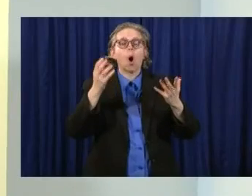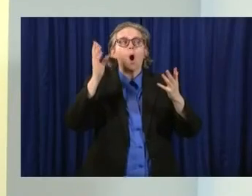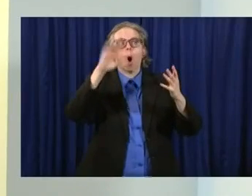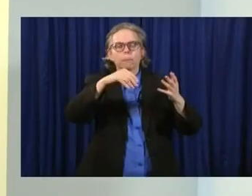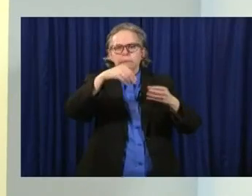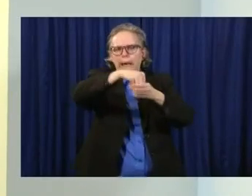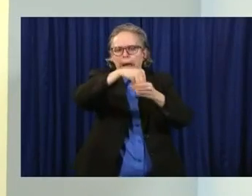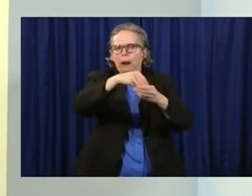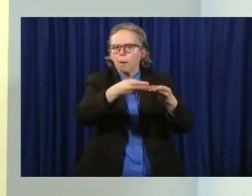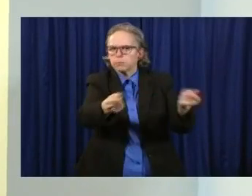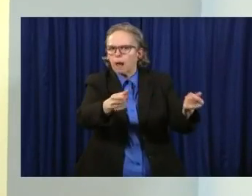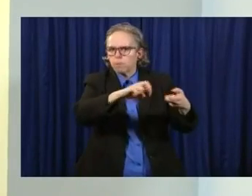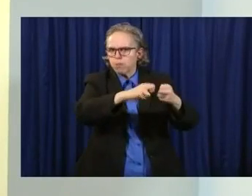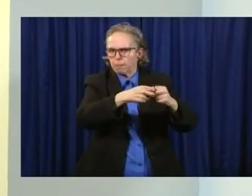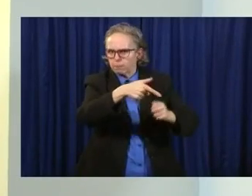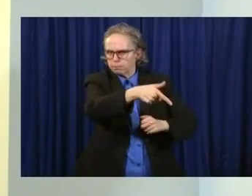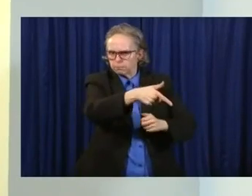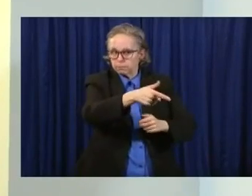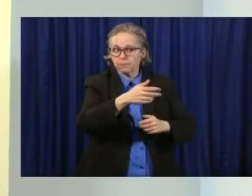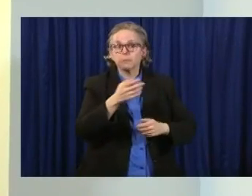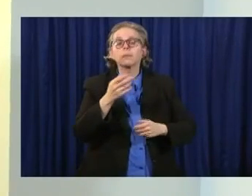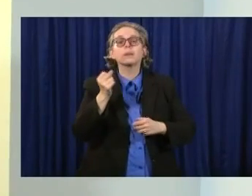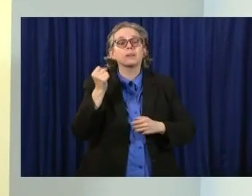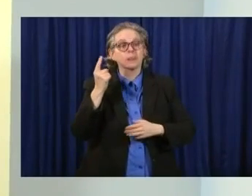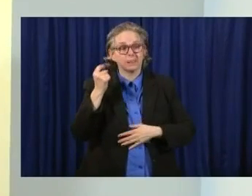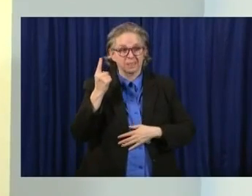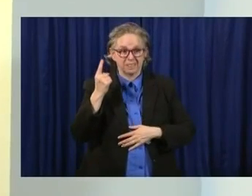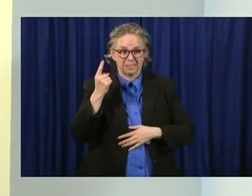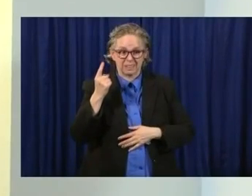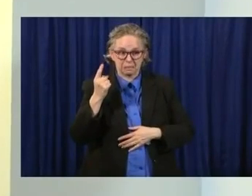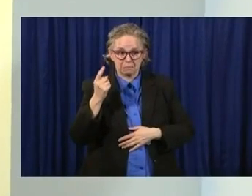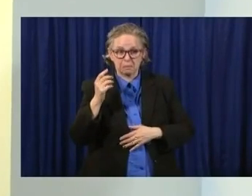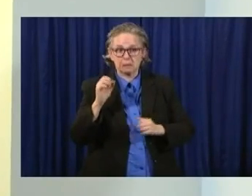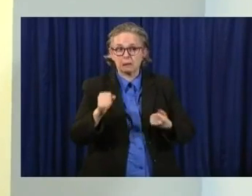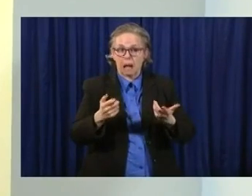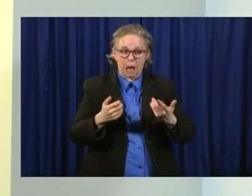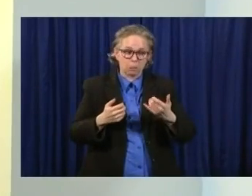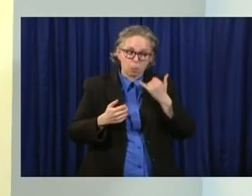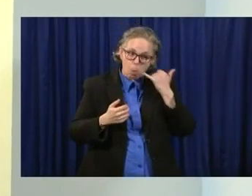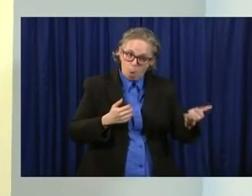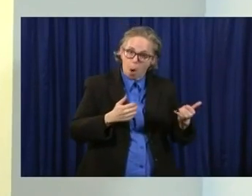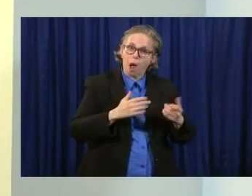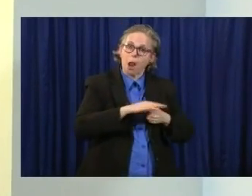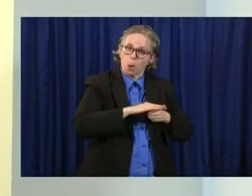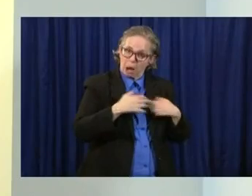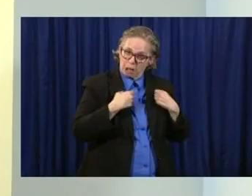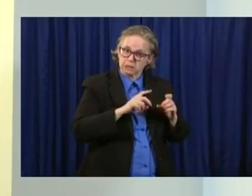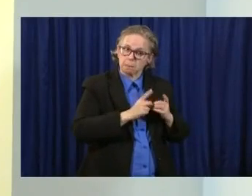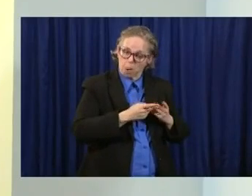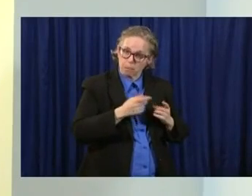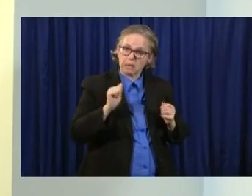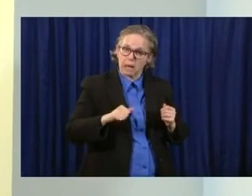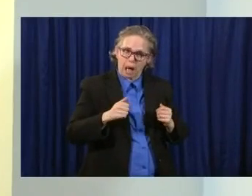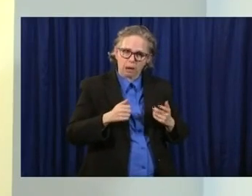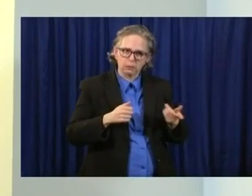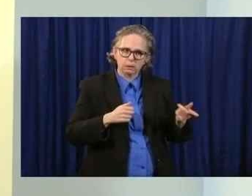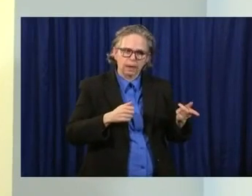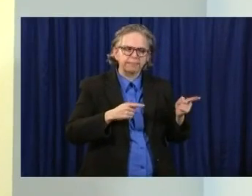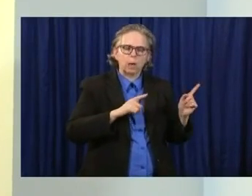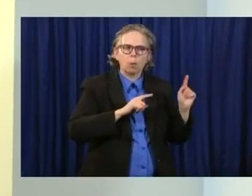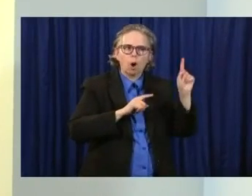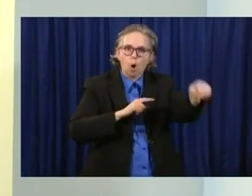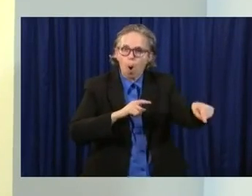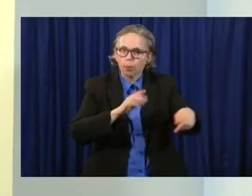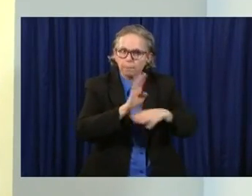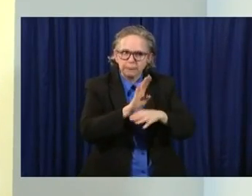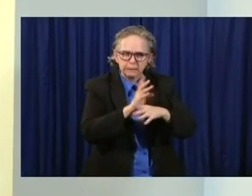But you also can call the local health department, and the local health department will come out and inspect and enforce the rules. That's